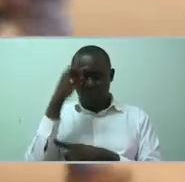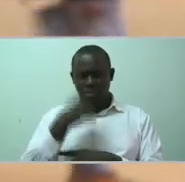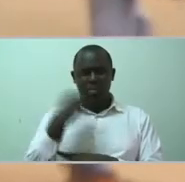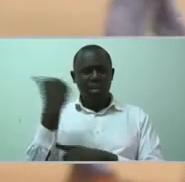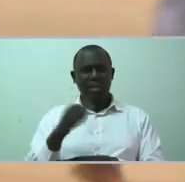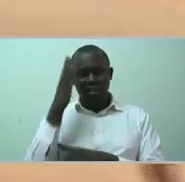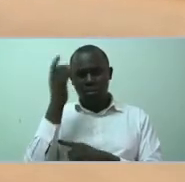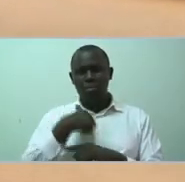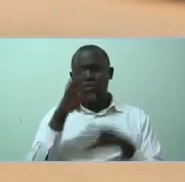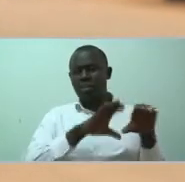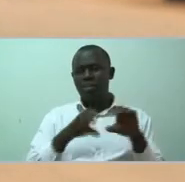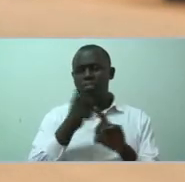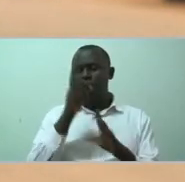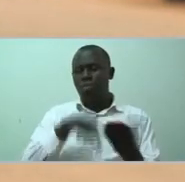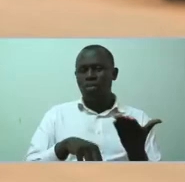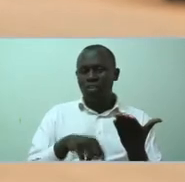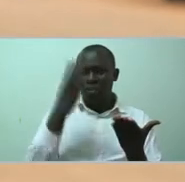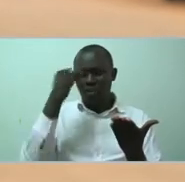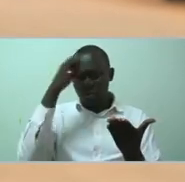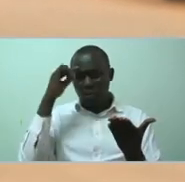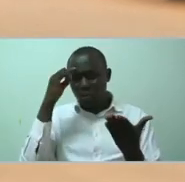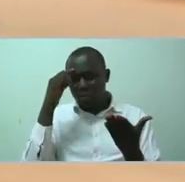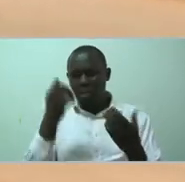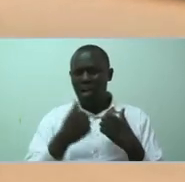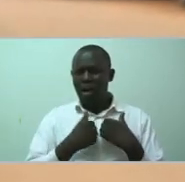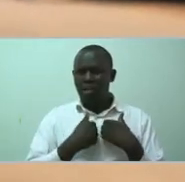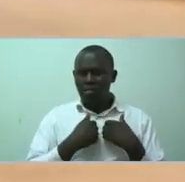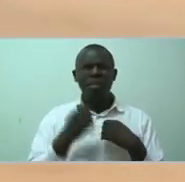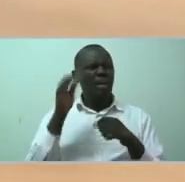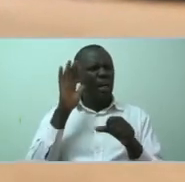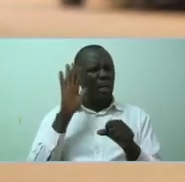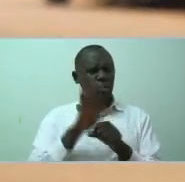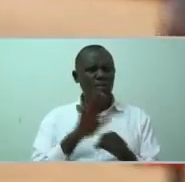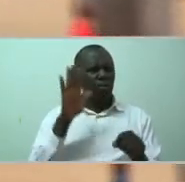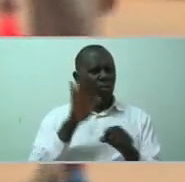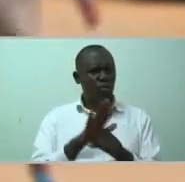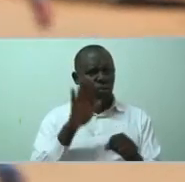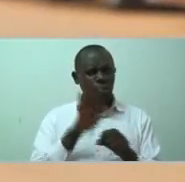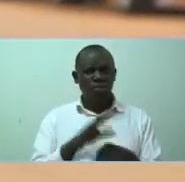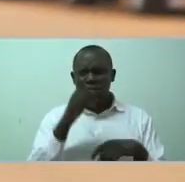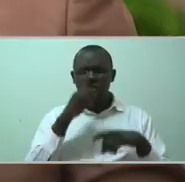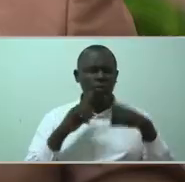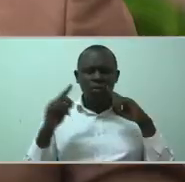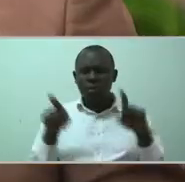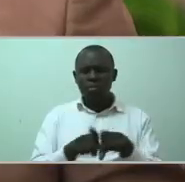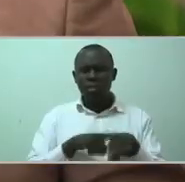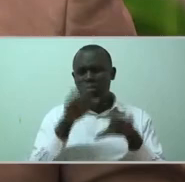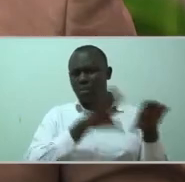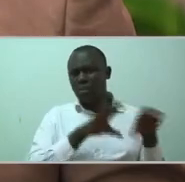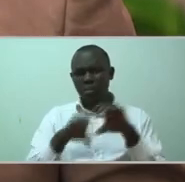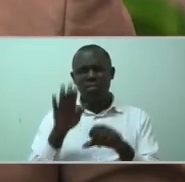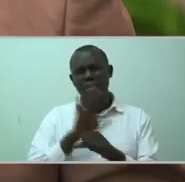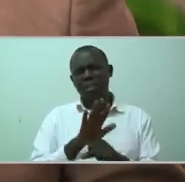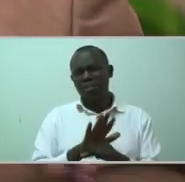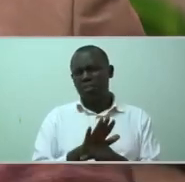what I was suffering from. Because I was self-harming a lot. I used to cut myself a lot. I was generally,